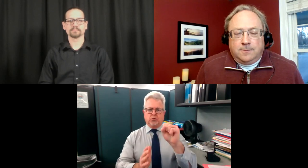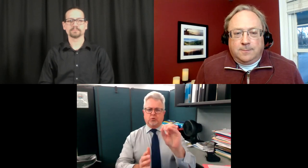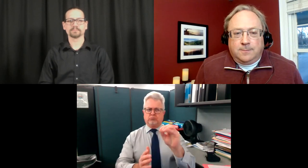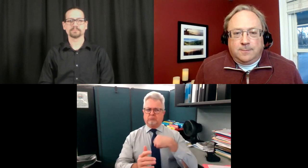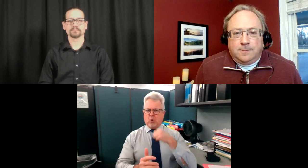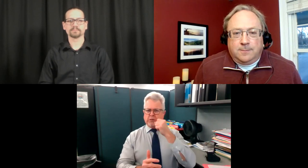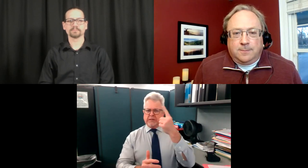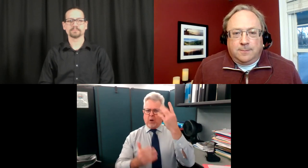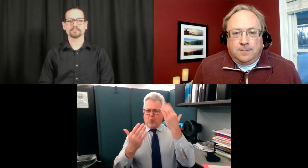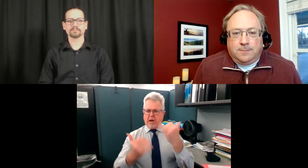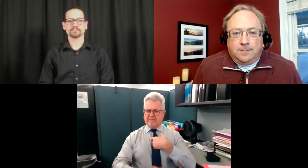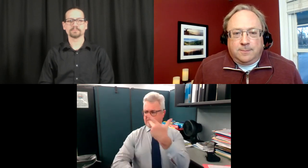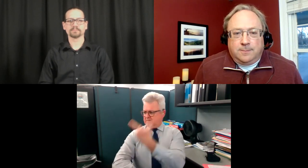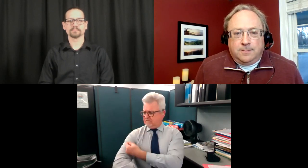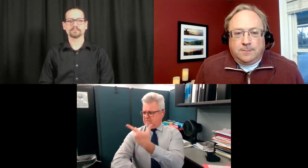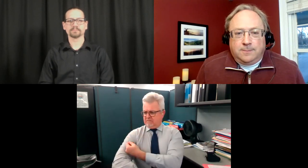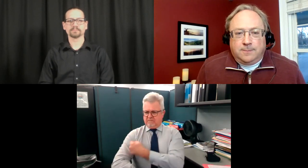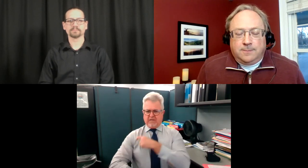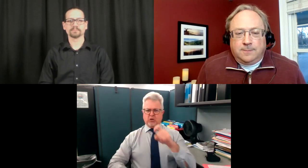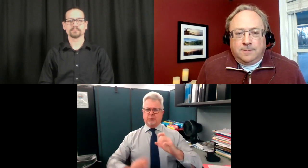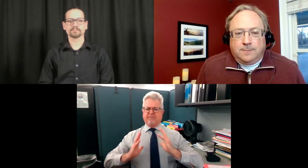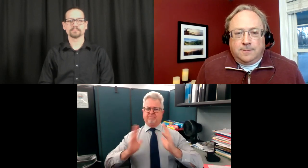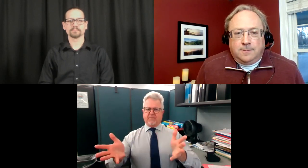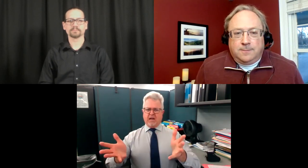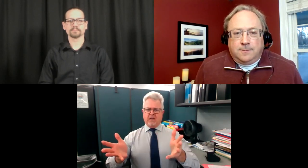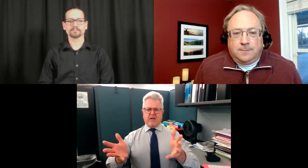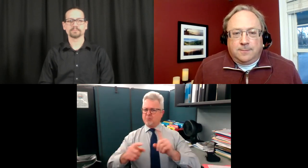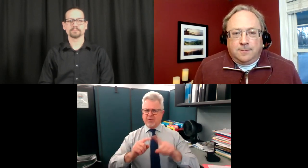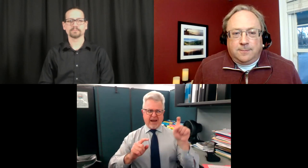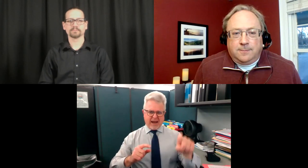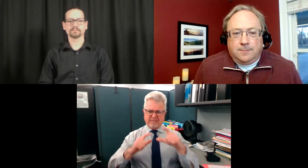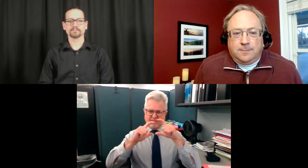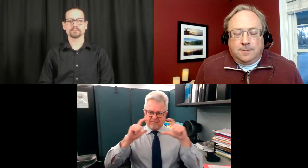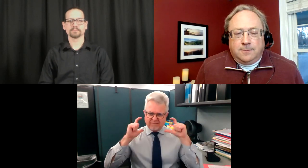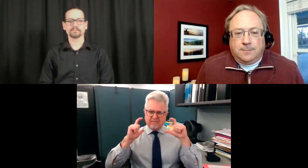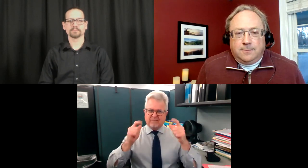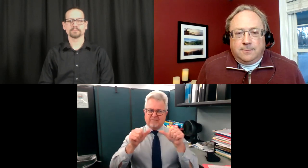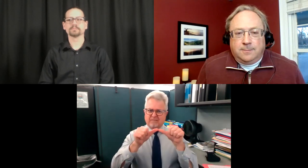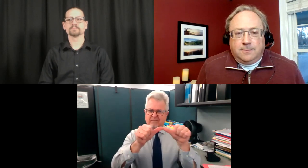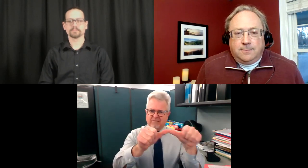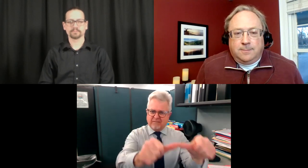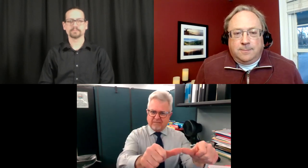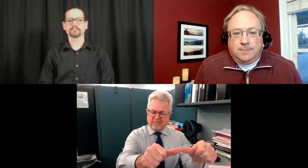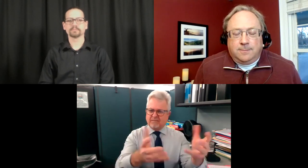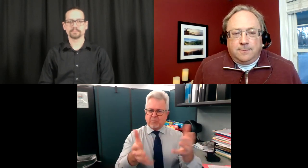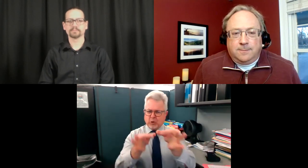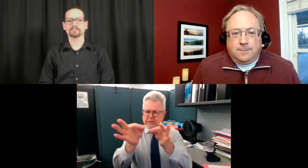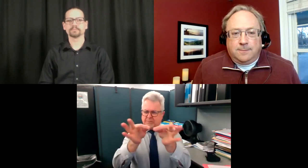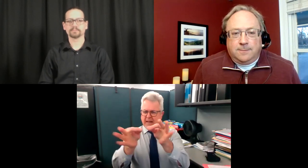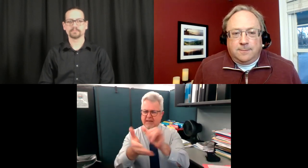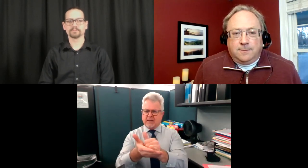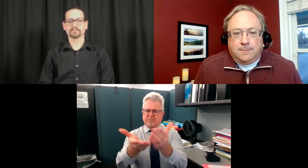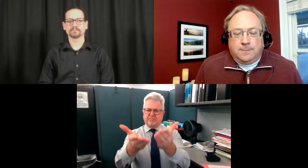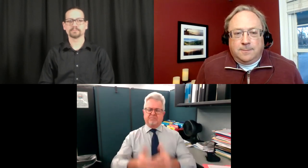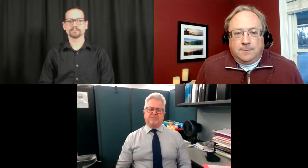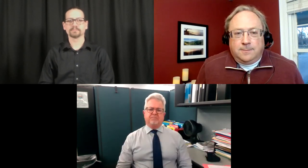distancing. And what I'm wondering is, I've had them. Let's say I have the two vaccine shots. Why do I need